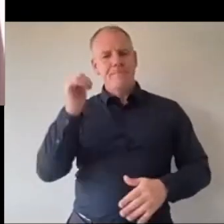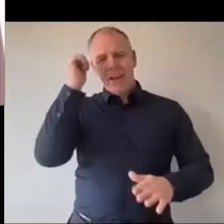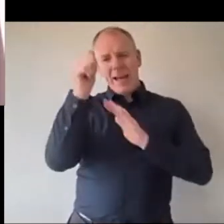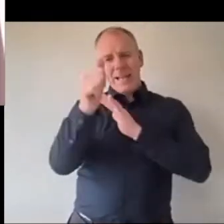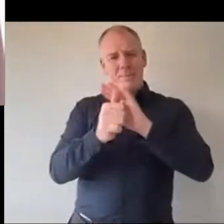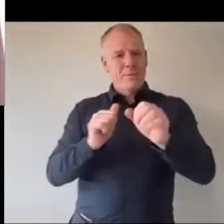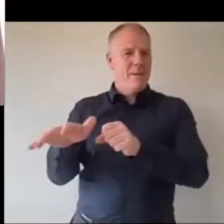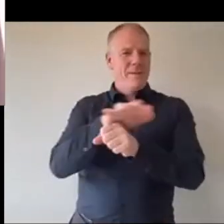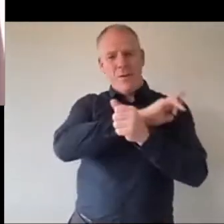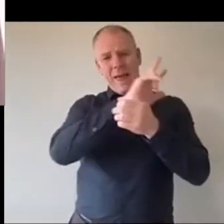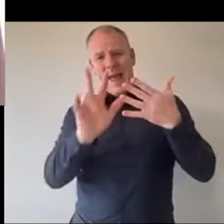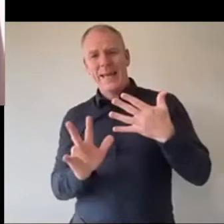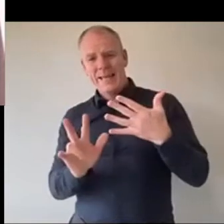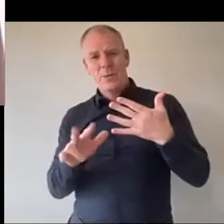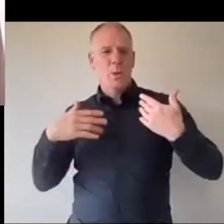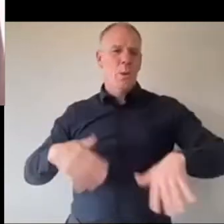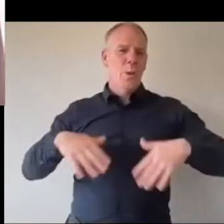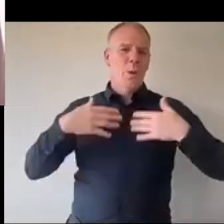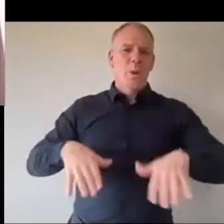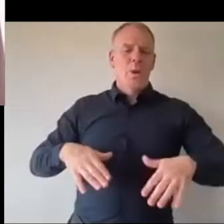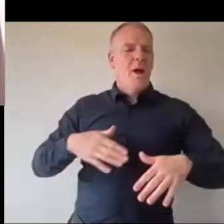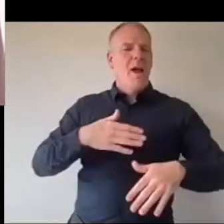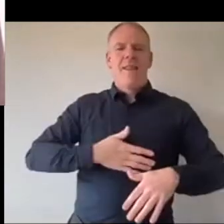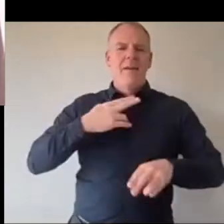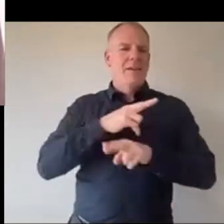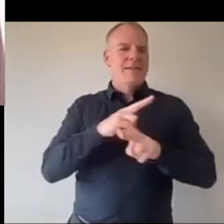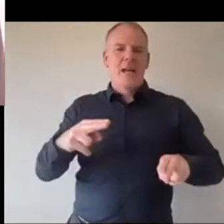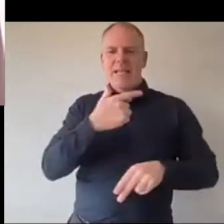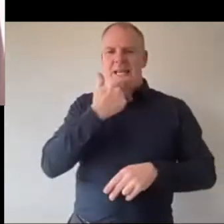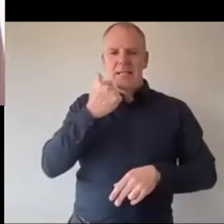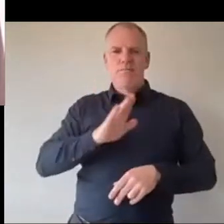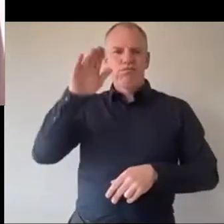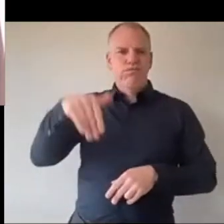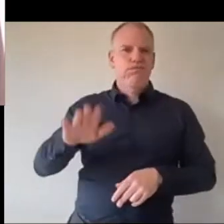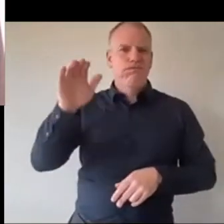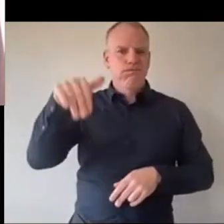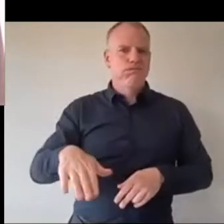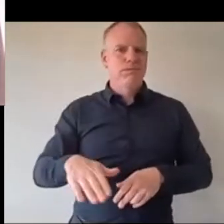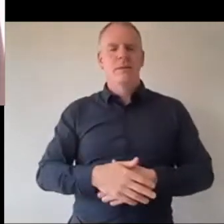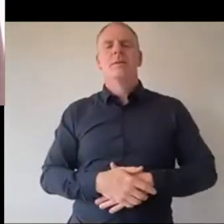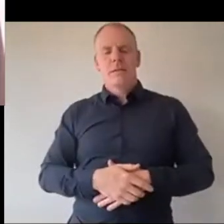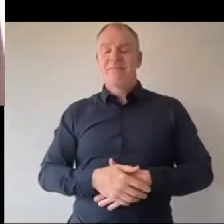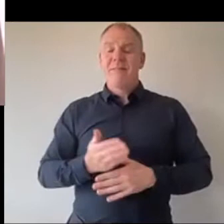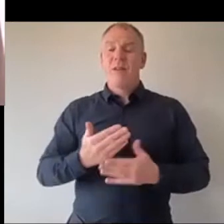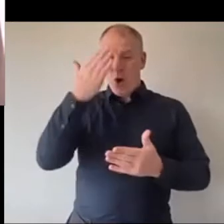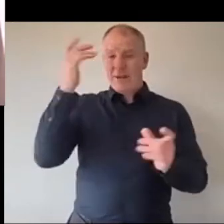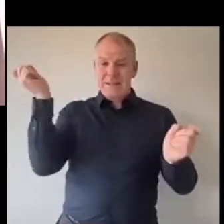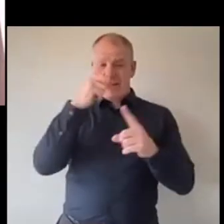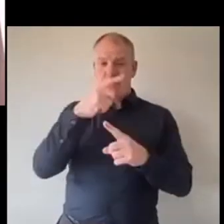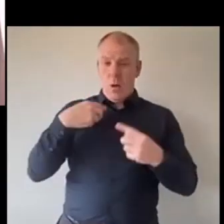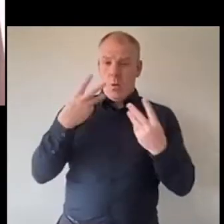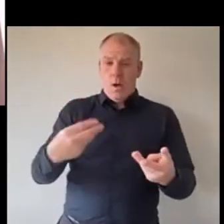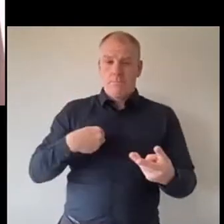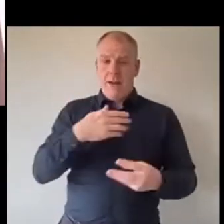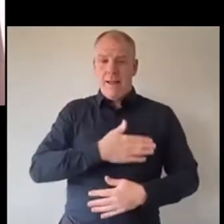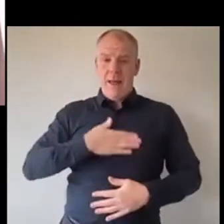full spectrum of emotion life isn't a straight line and I've learned that the hard way unfortunately I wanted my life to be easy and